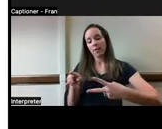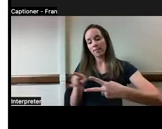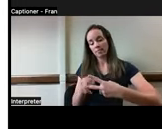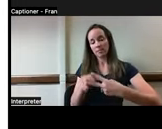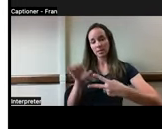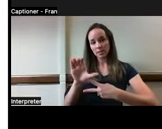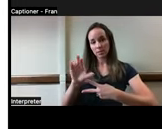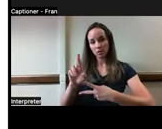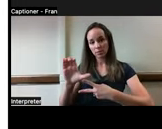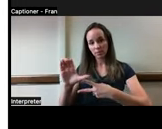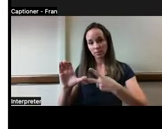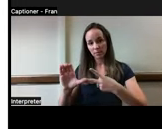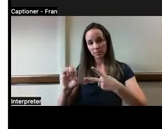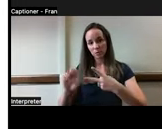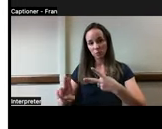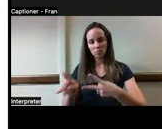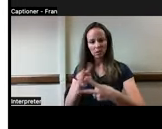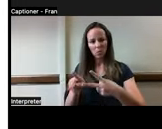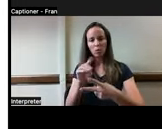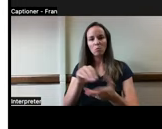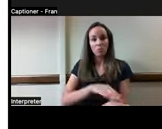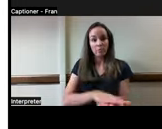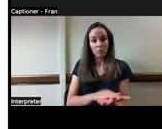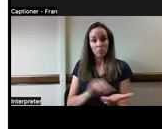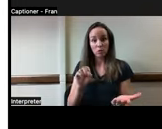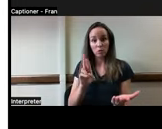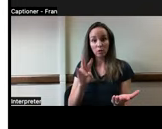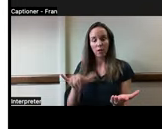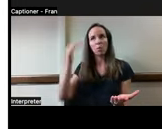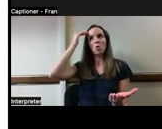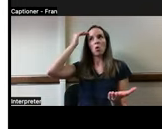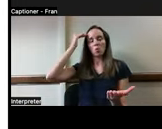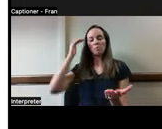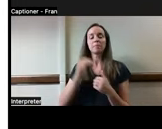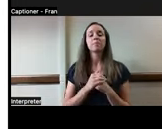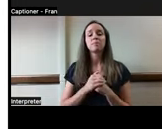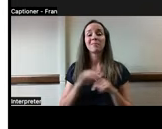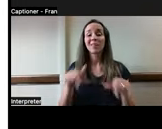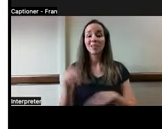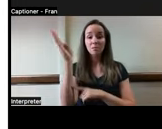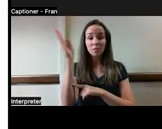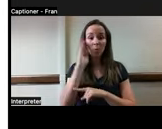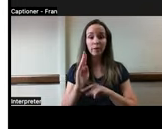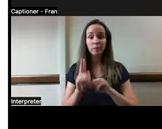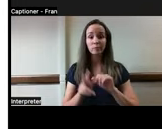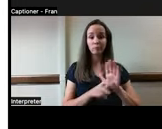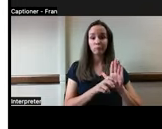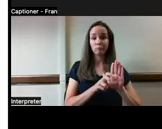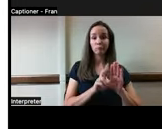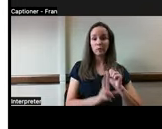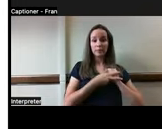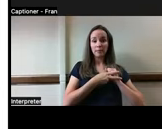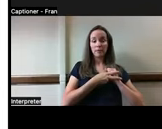or CEU credit. The webinar is archived and will be on the WisTech YouTube channel,